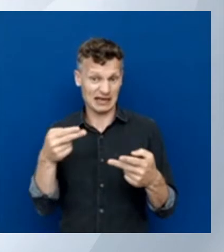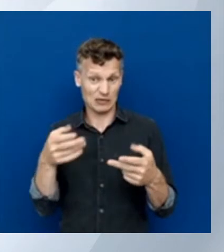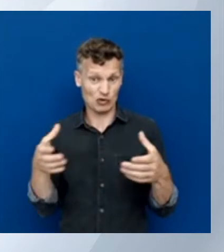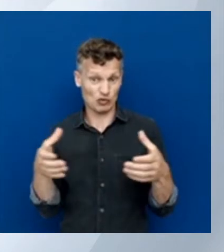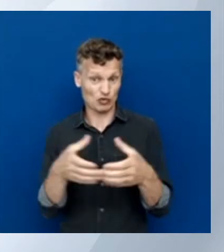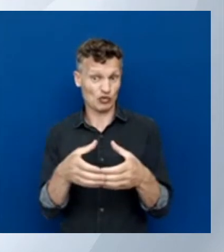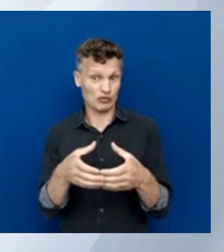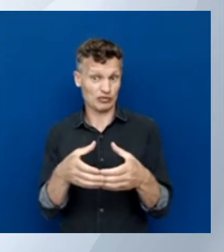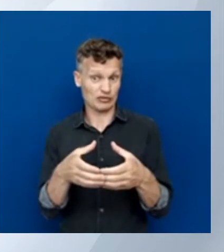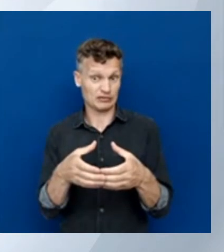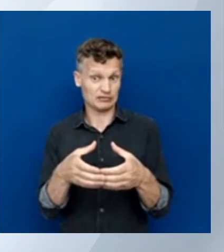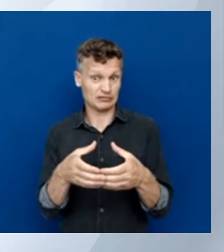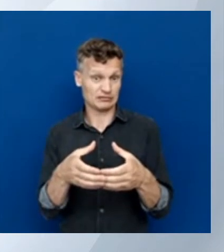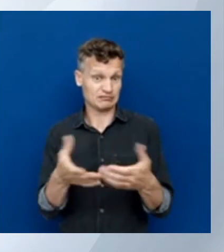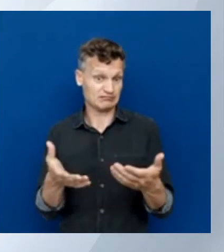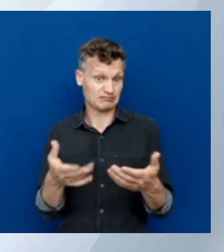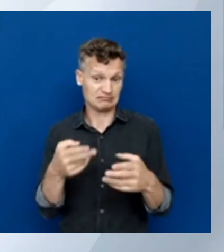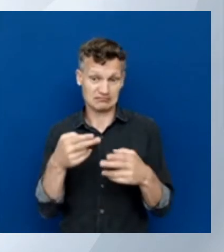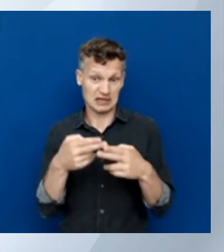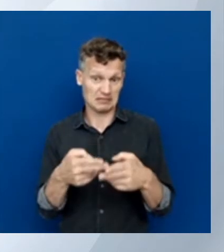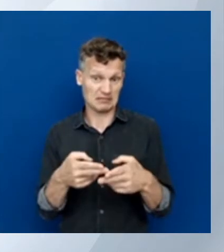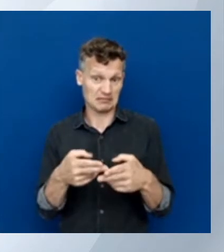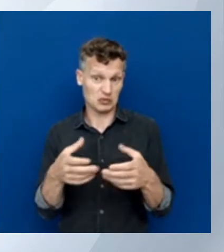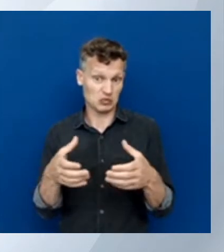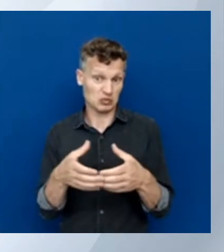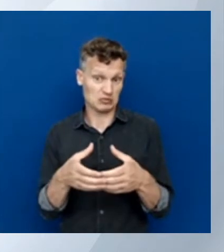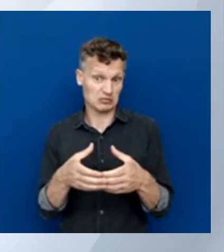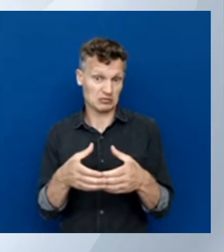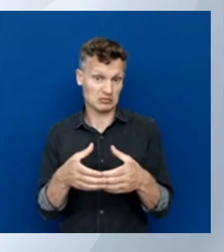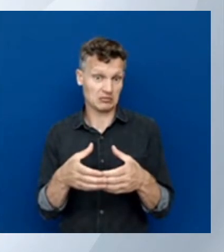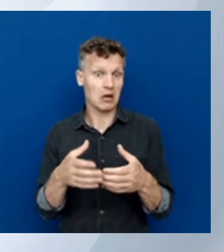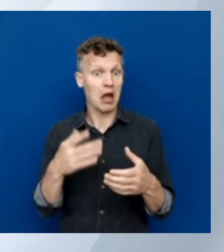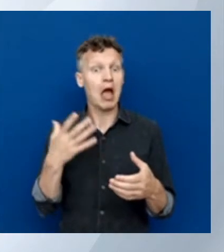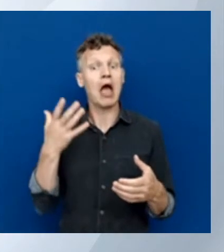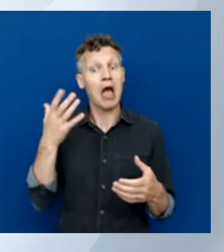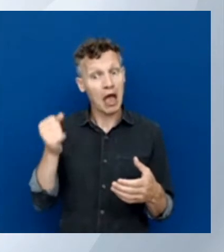group. And I can see I have group here available.